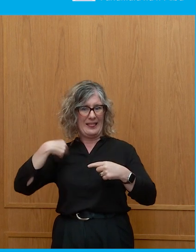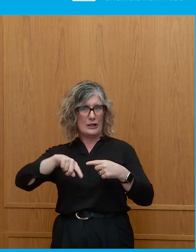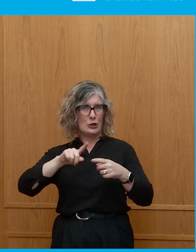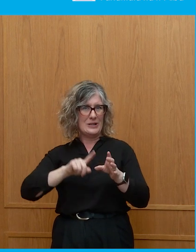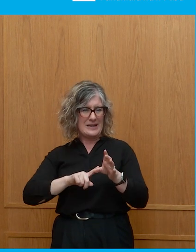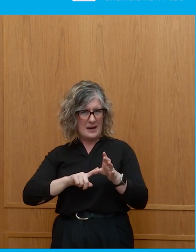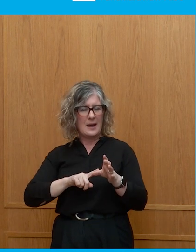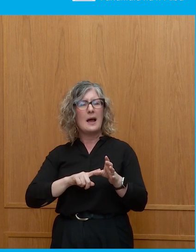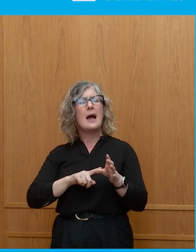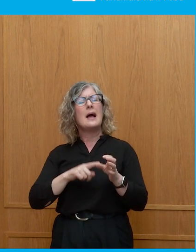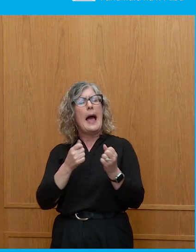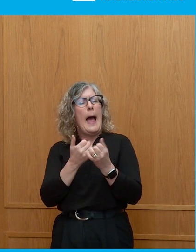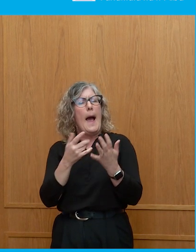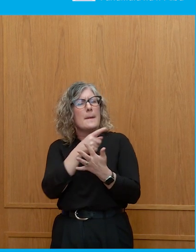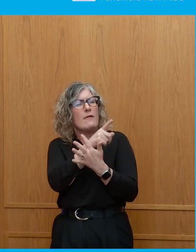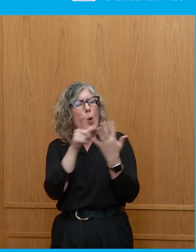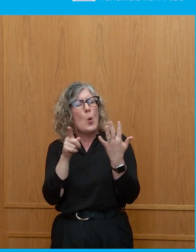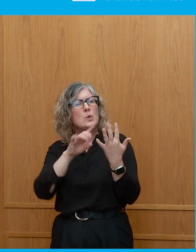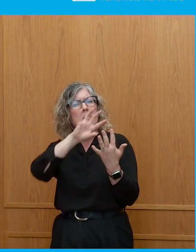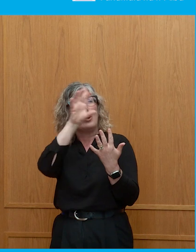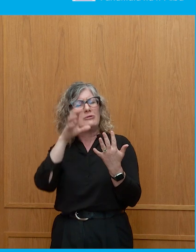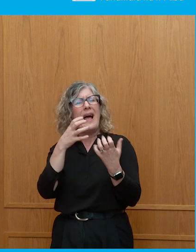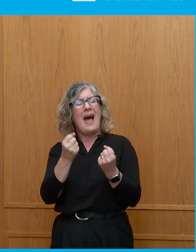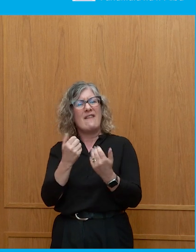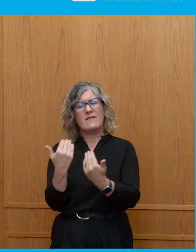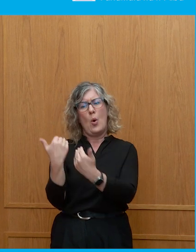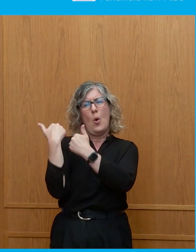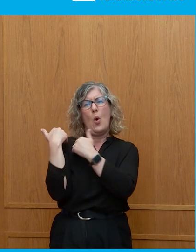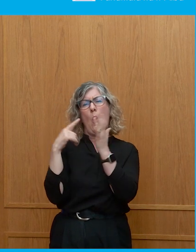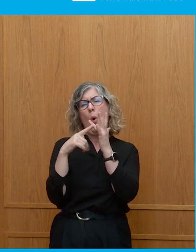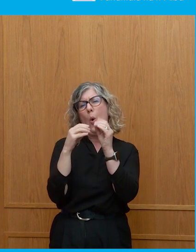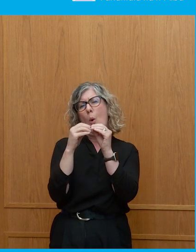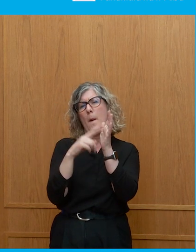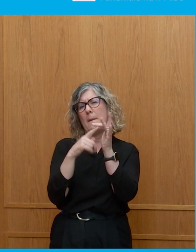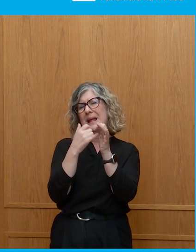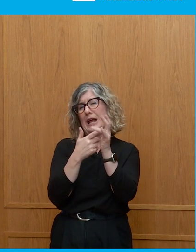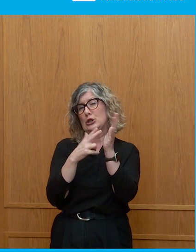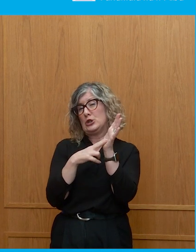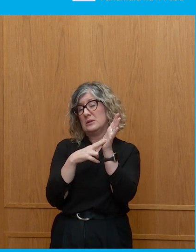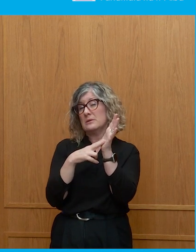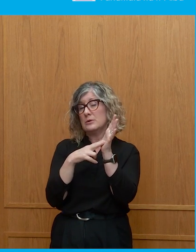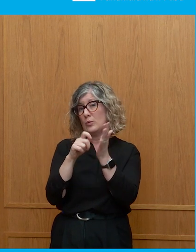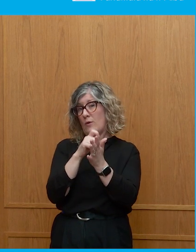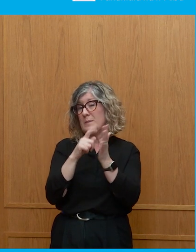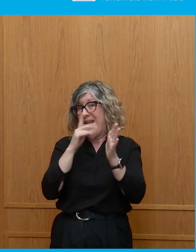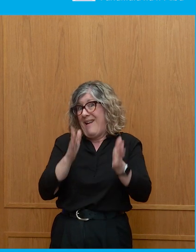an obligation to vote, and should it become obligatory in the United Kingdom?